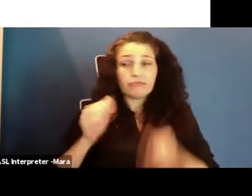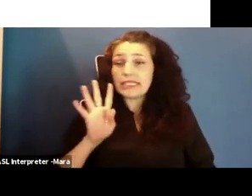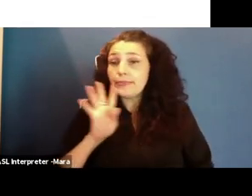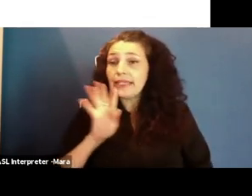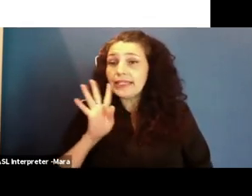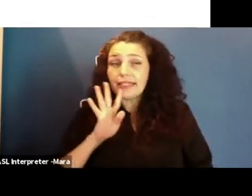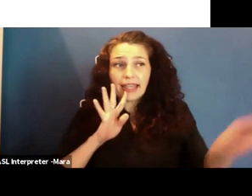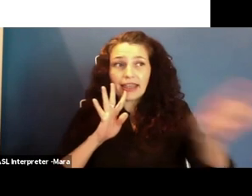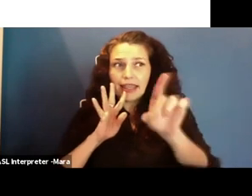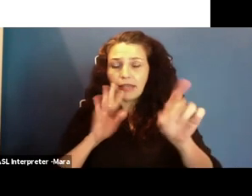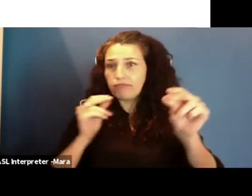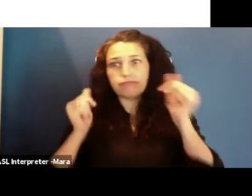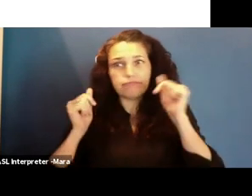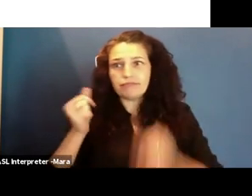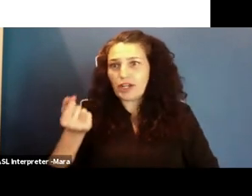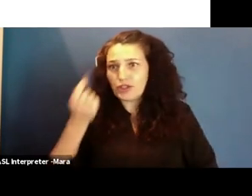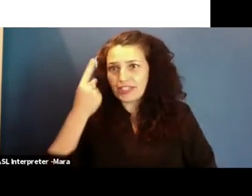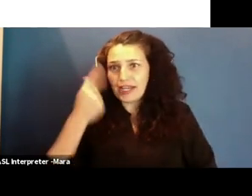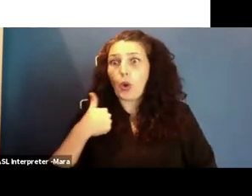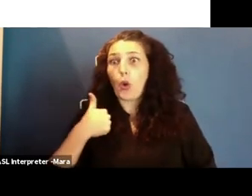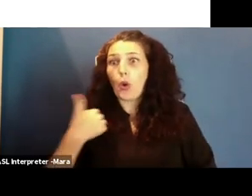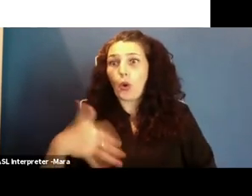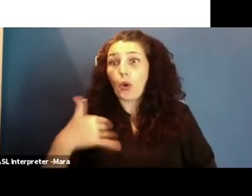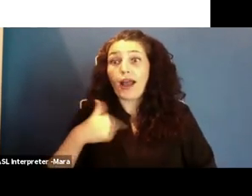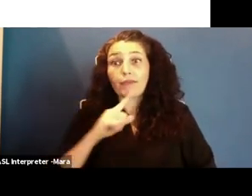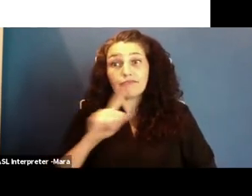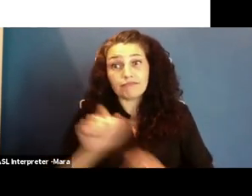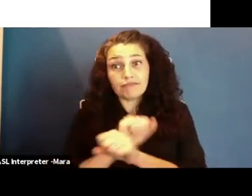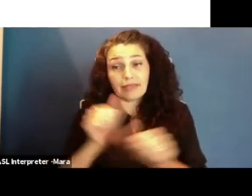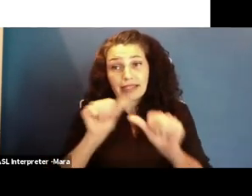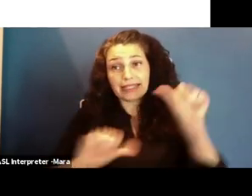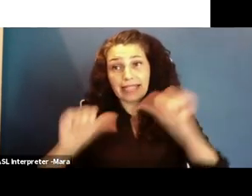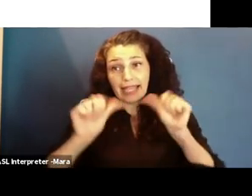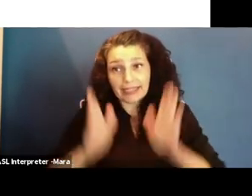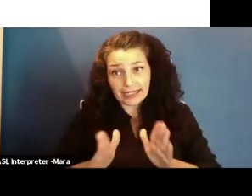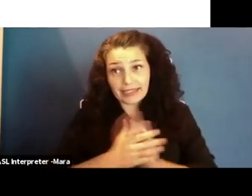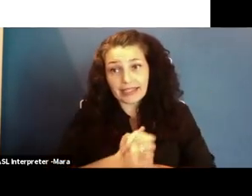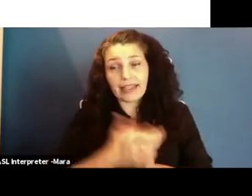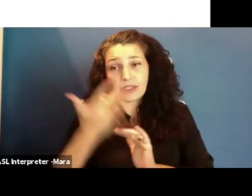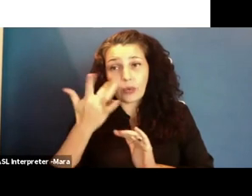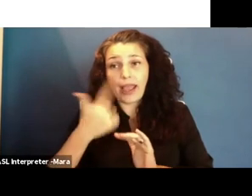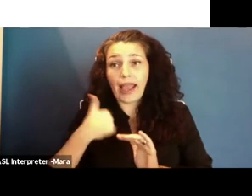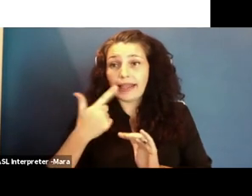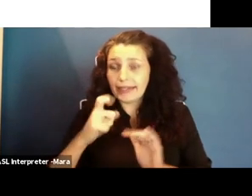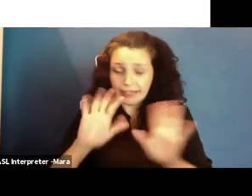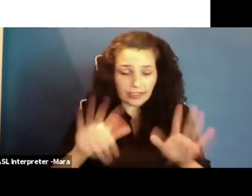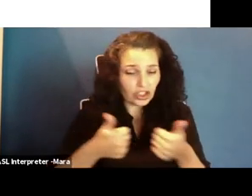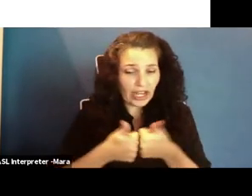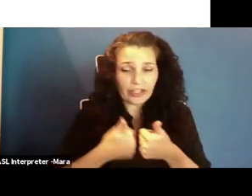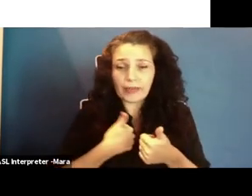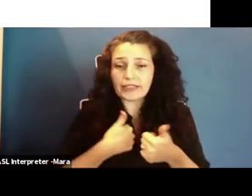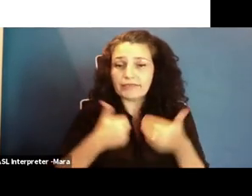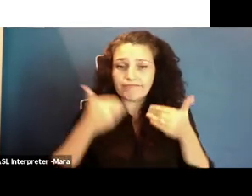that's okay, but it does cause me to constantly prove myself, so to speak. That is a current challenge, and hopefully that will change